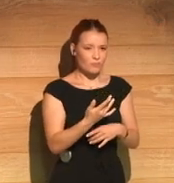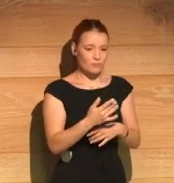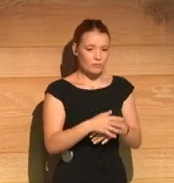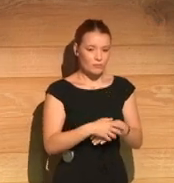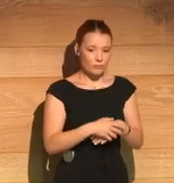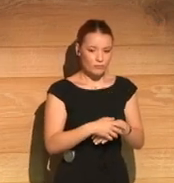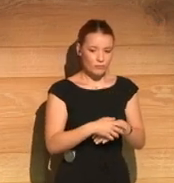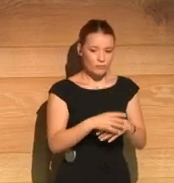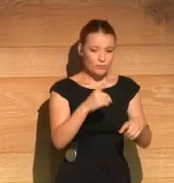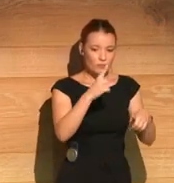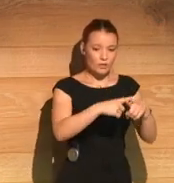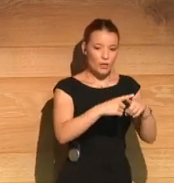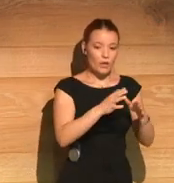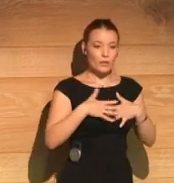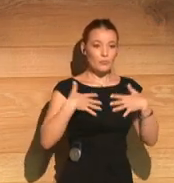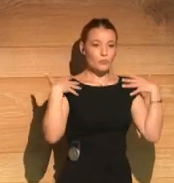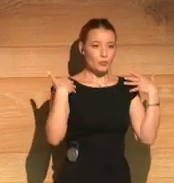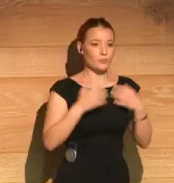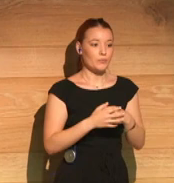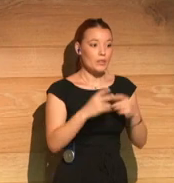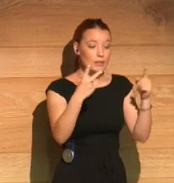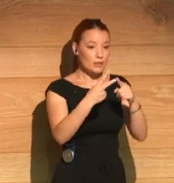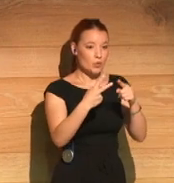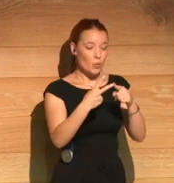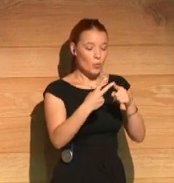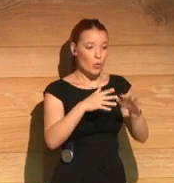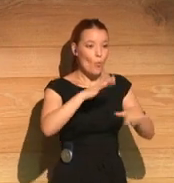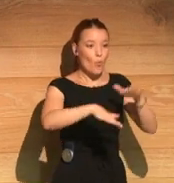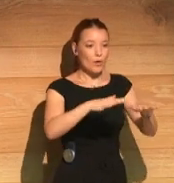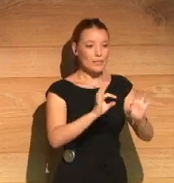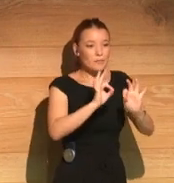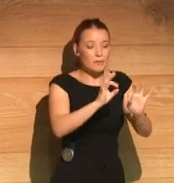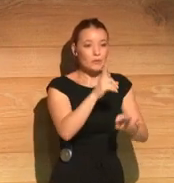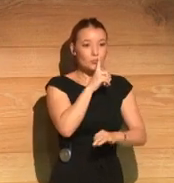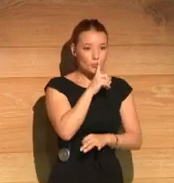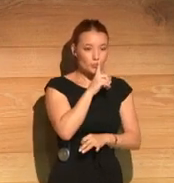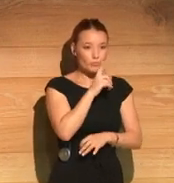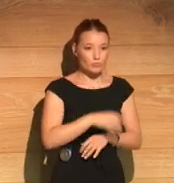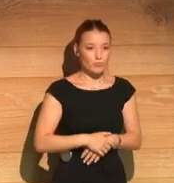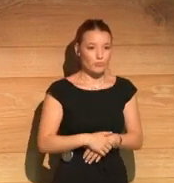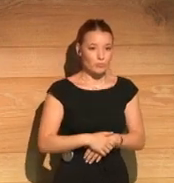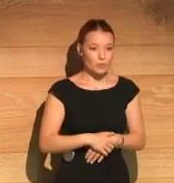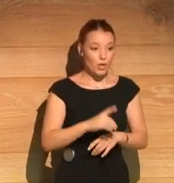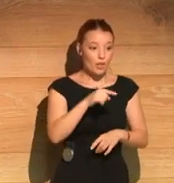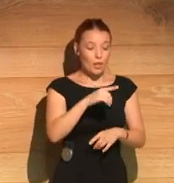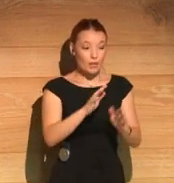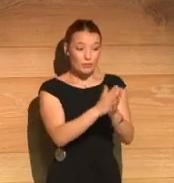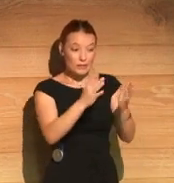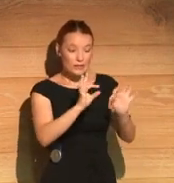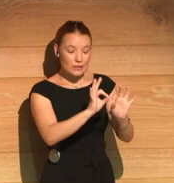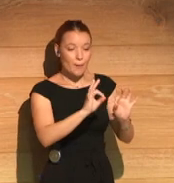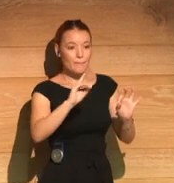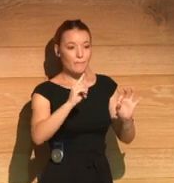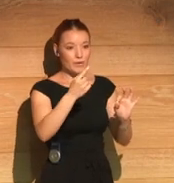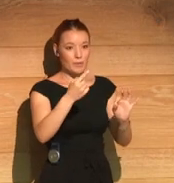which is The Absolutist. And then there's A History of Loneliness, which is